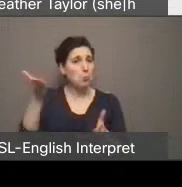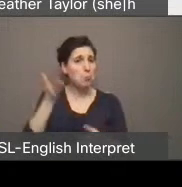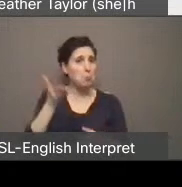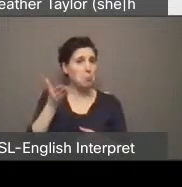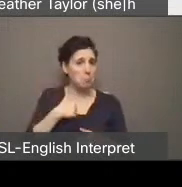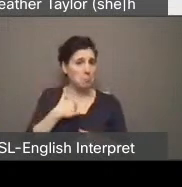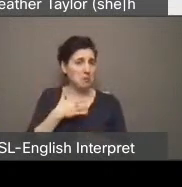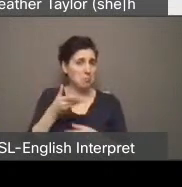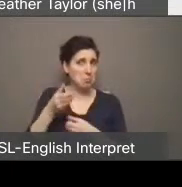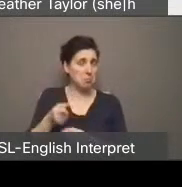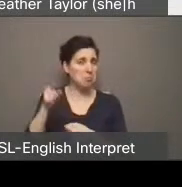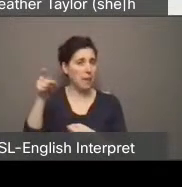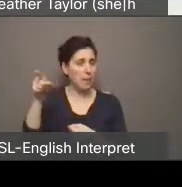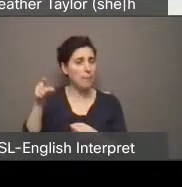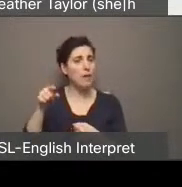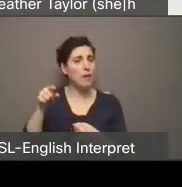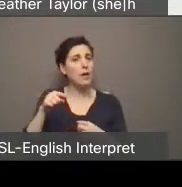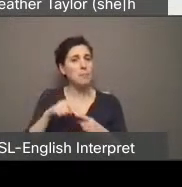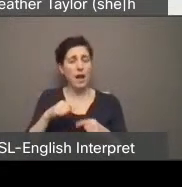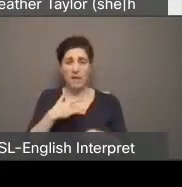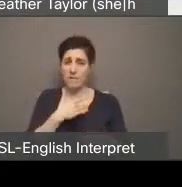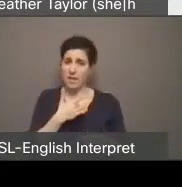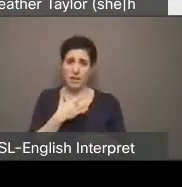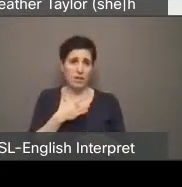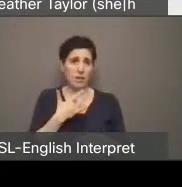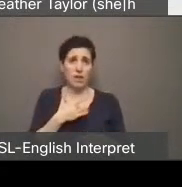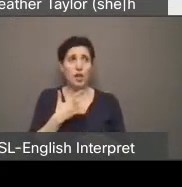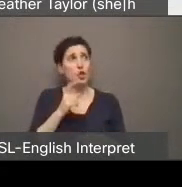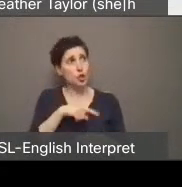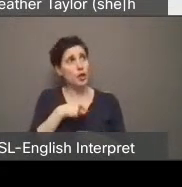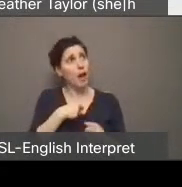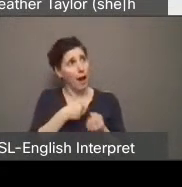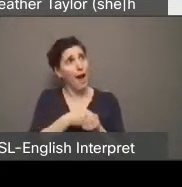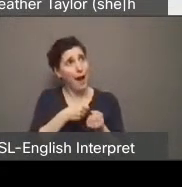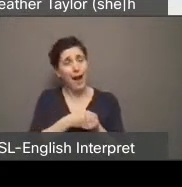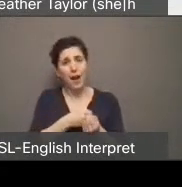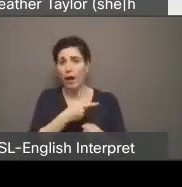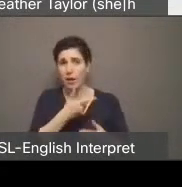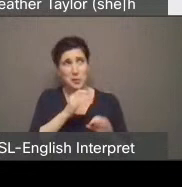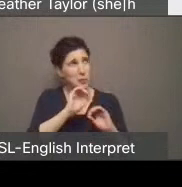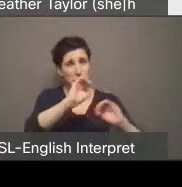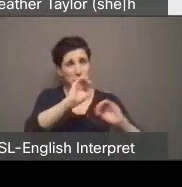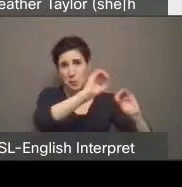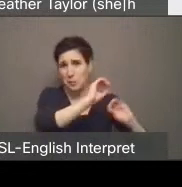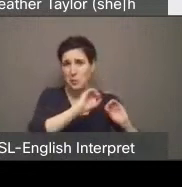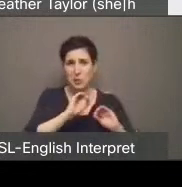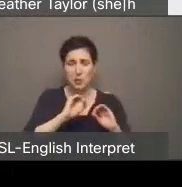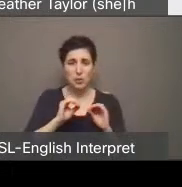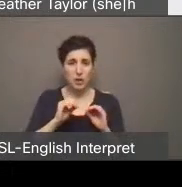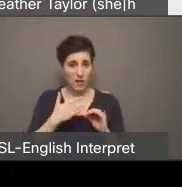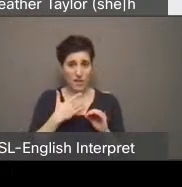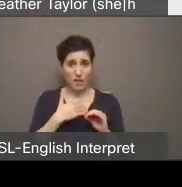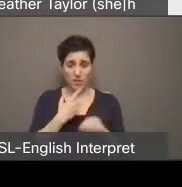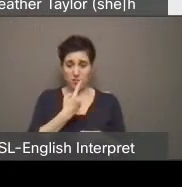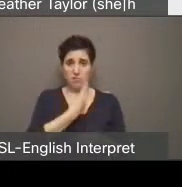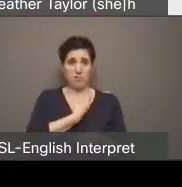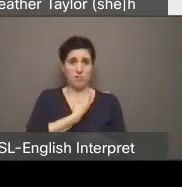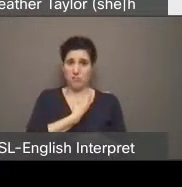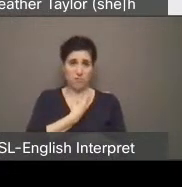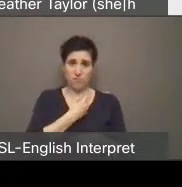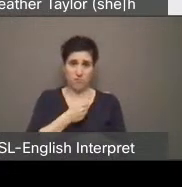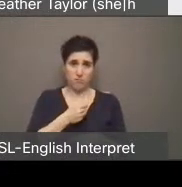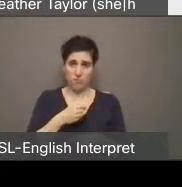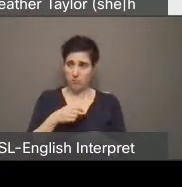it's a struggle that we're just having to solve ourselves and I'm sure there are many people who give up and